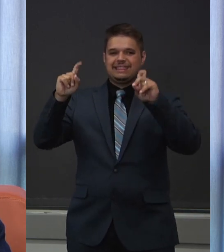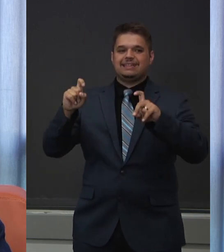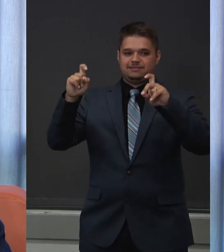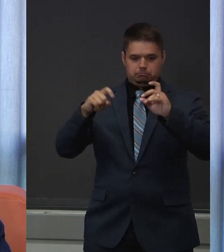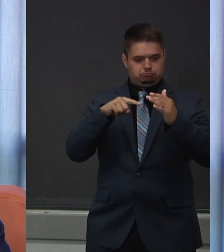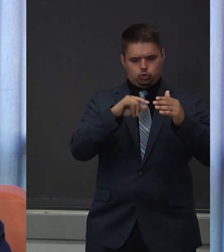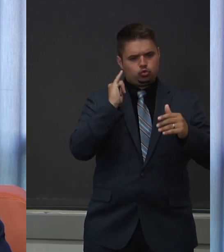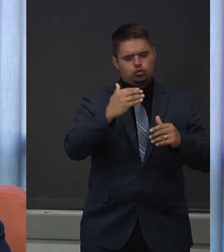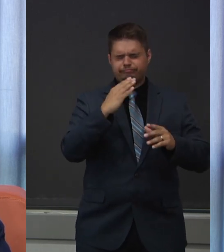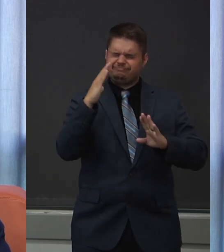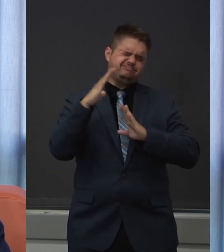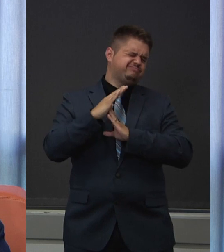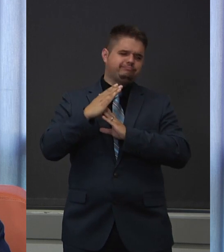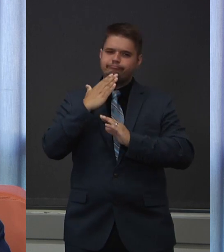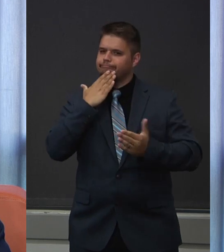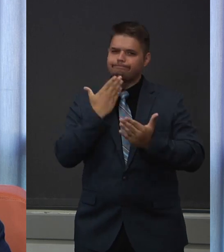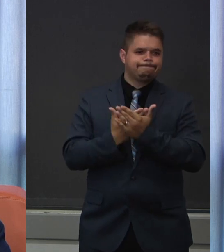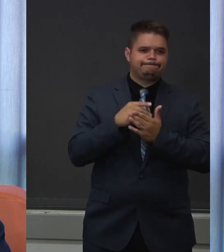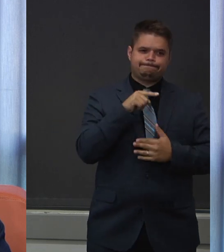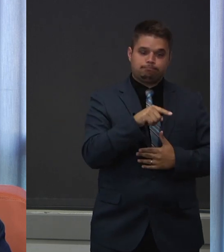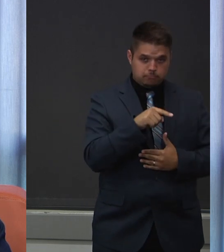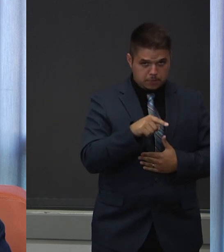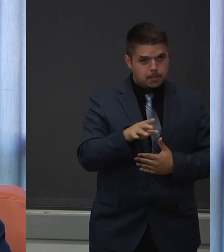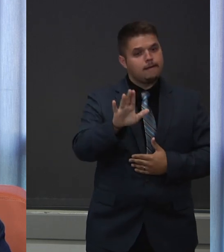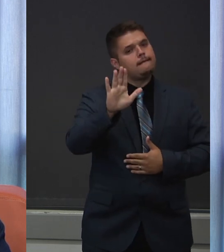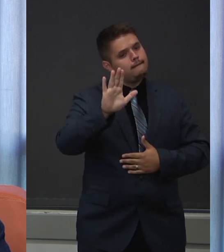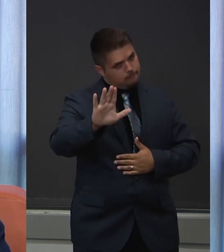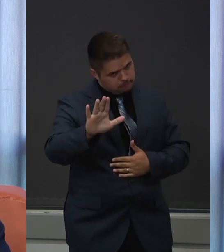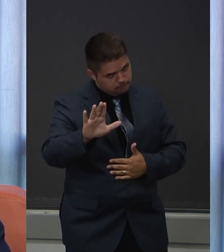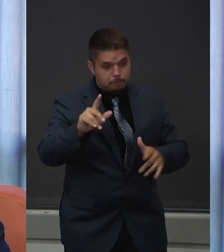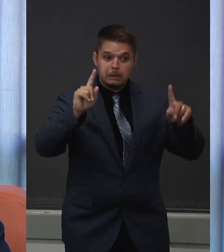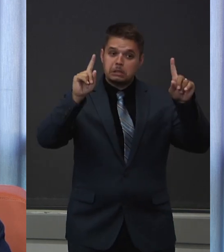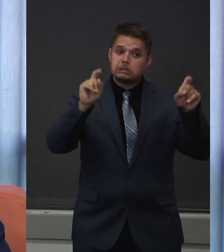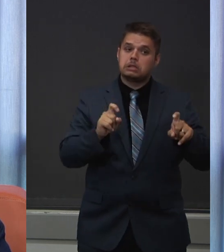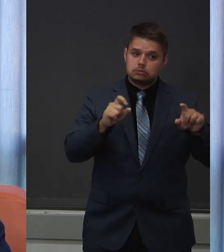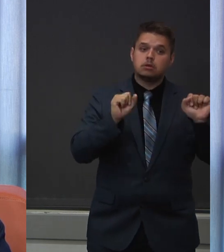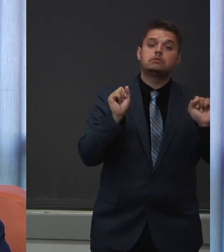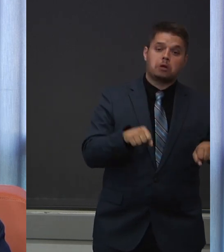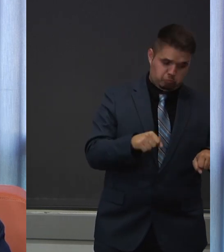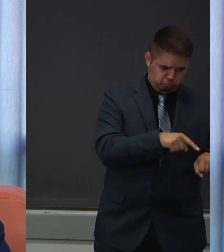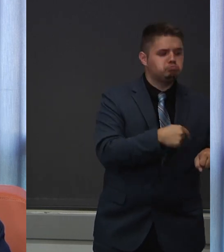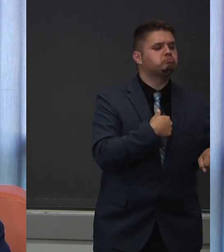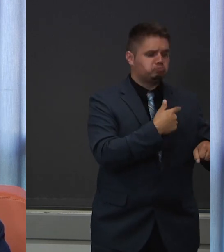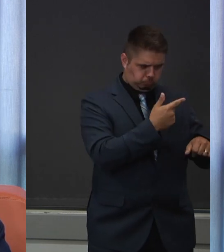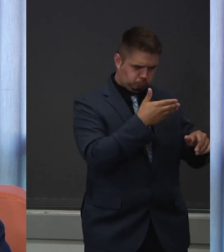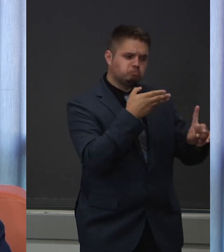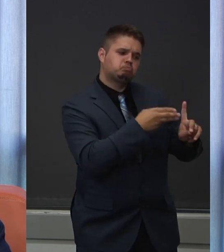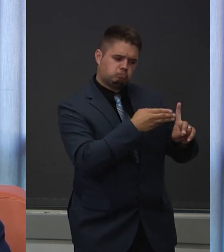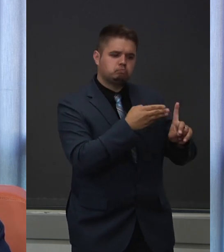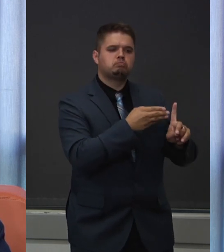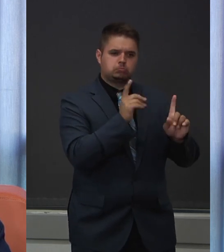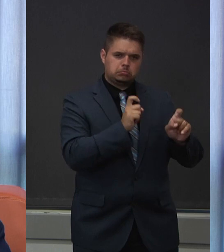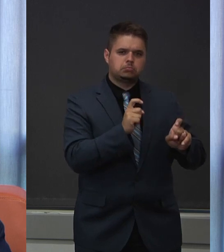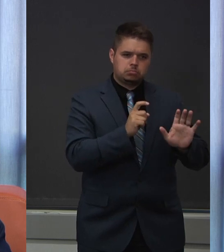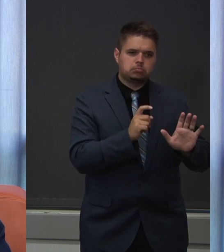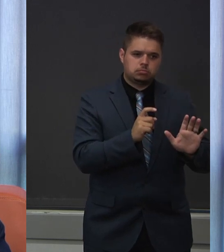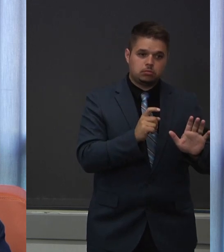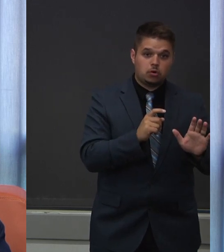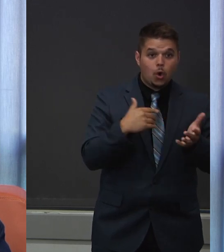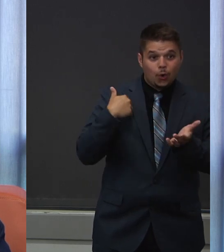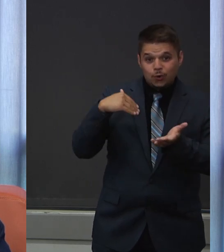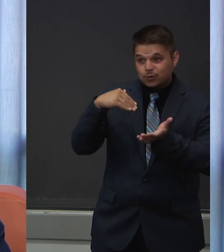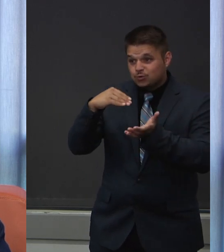But we do think that there is a place for rapid testing. And especially if you use one that your provider has recommended,